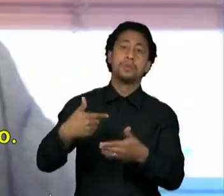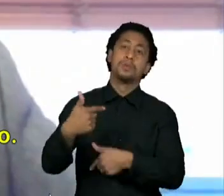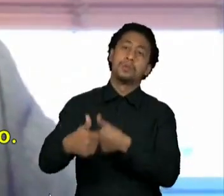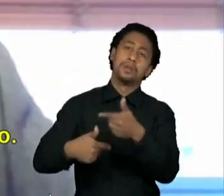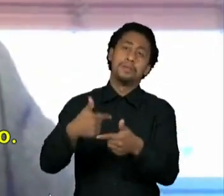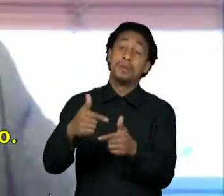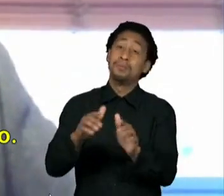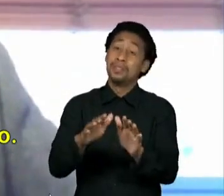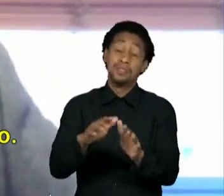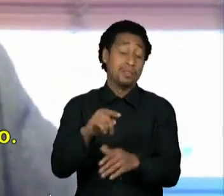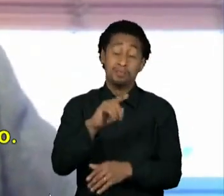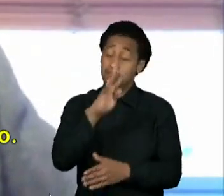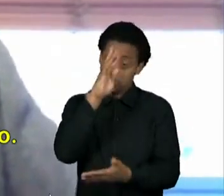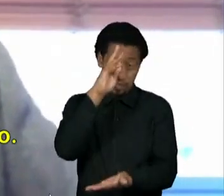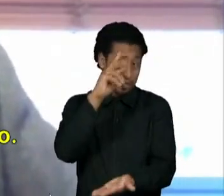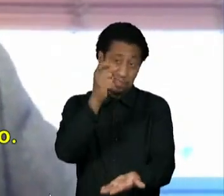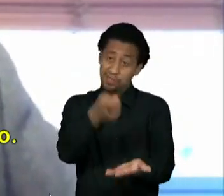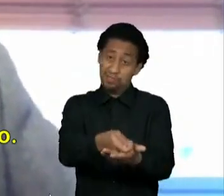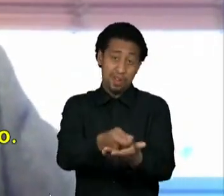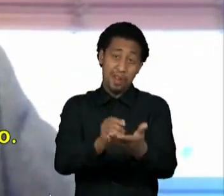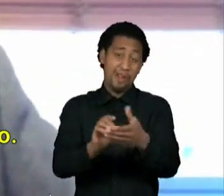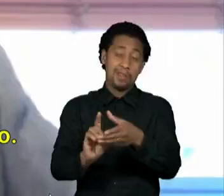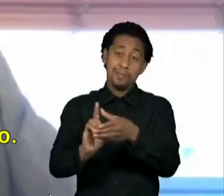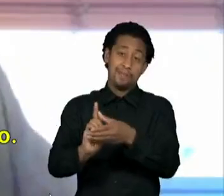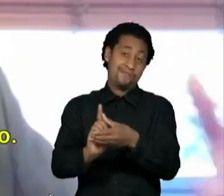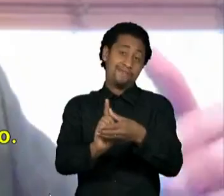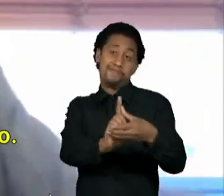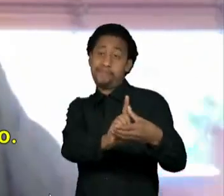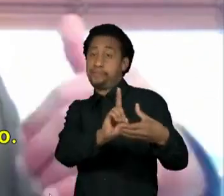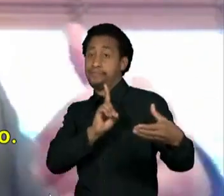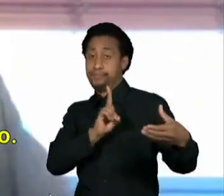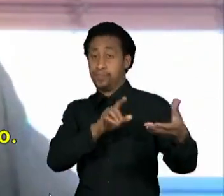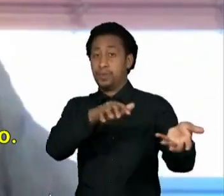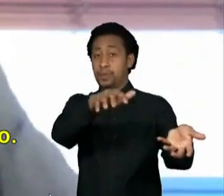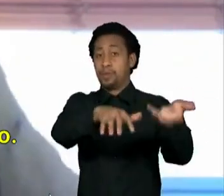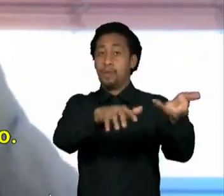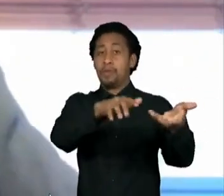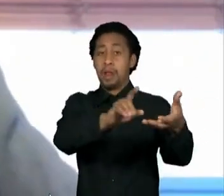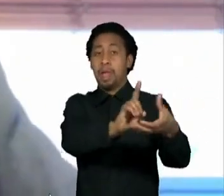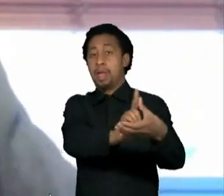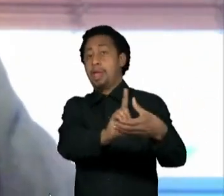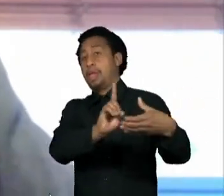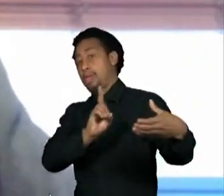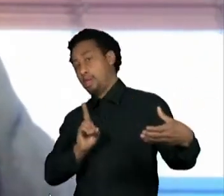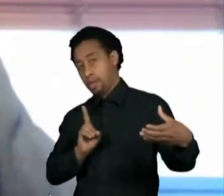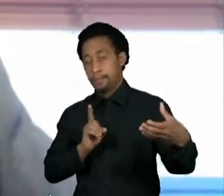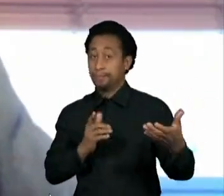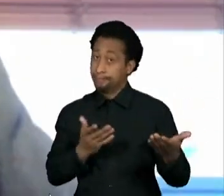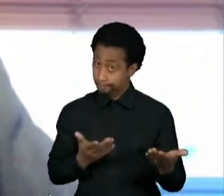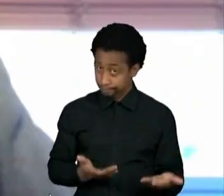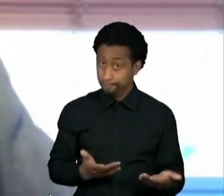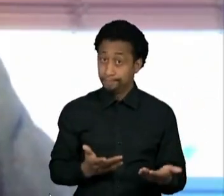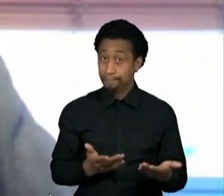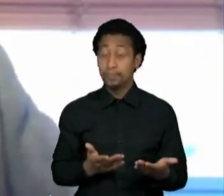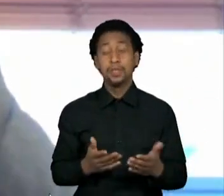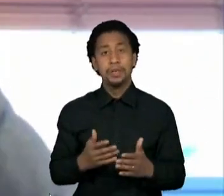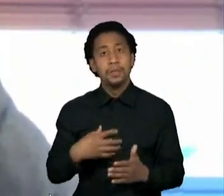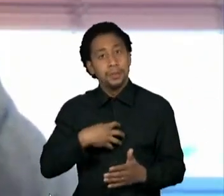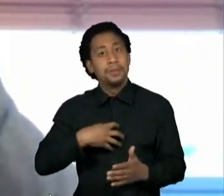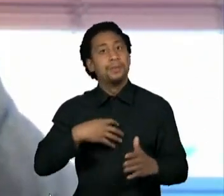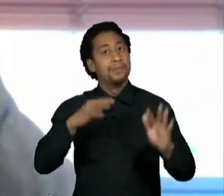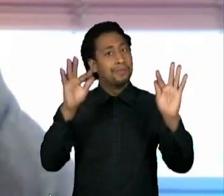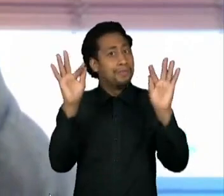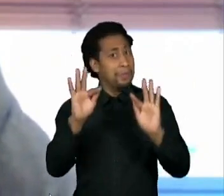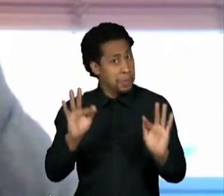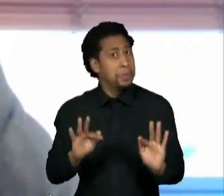but he made a series of decisions that kind of isolated himself and alienated himself from Congress, and, uh, and I'm very